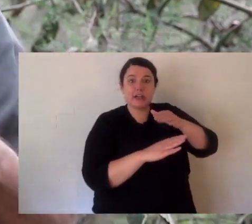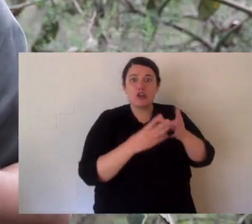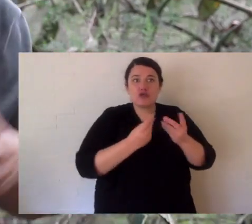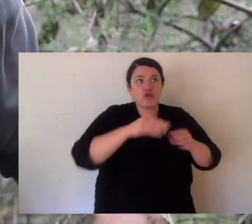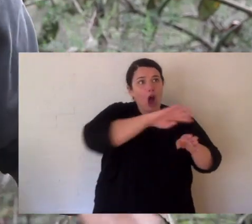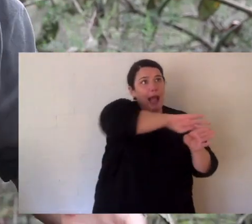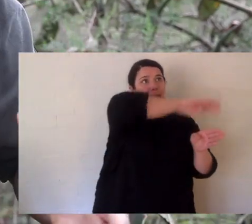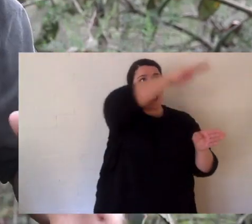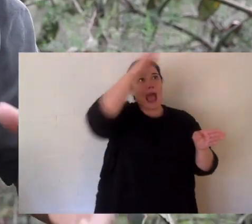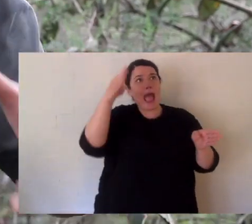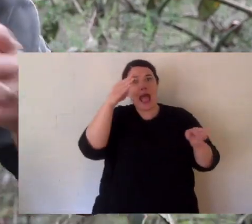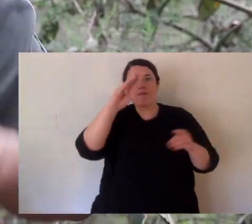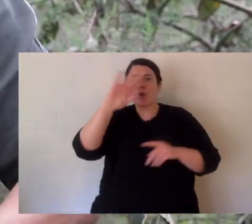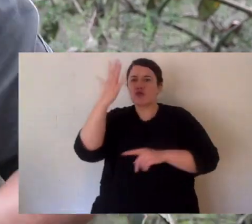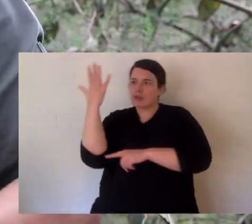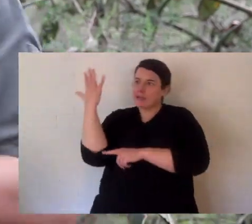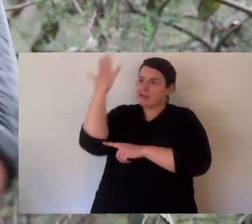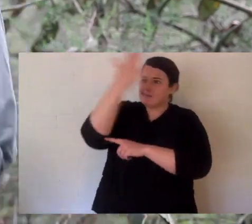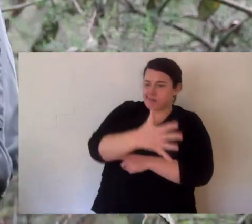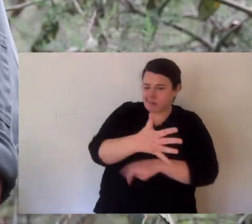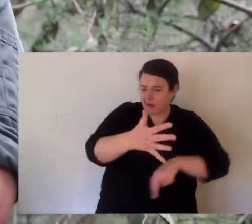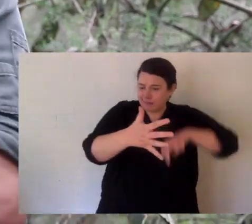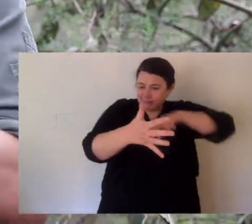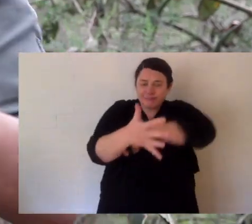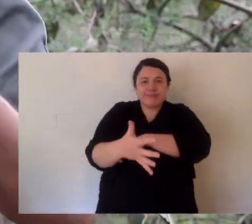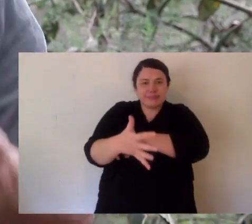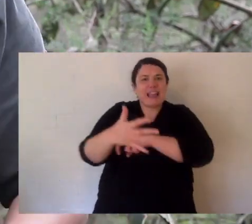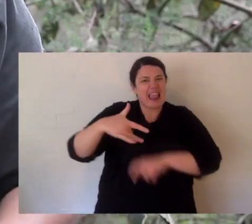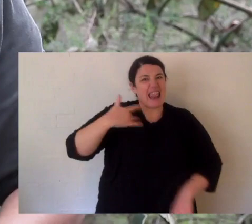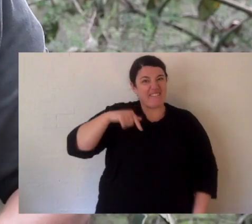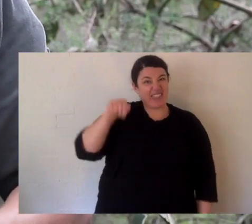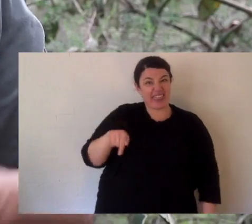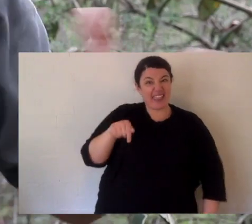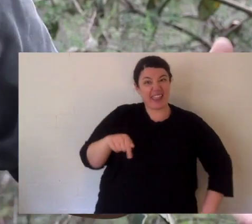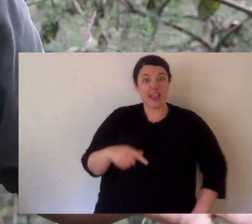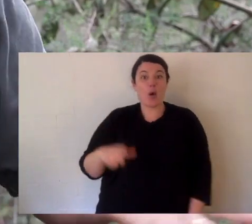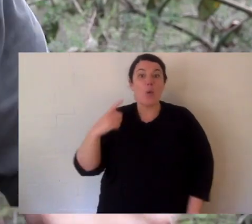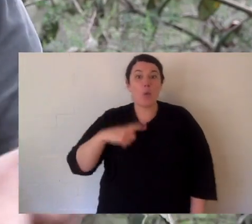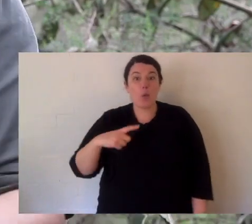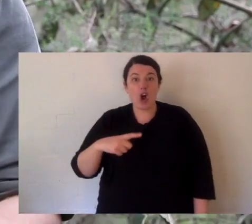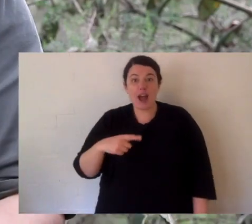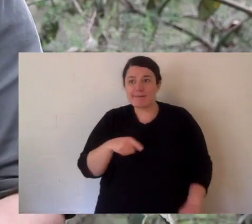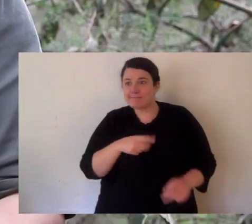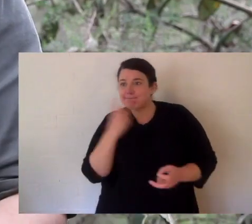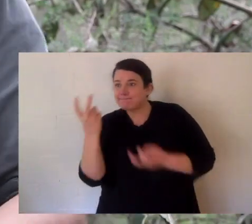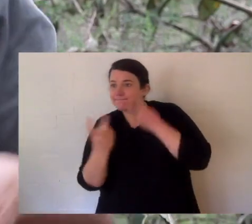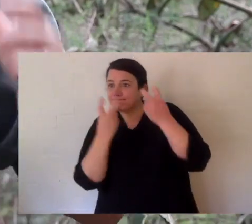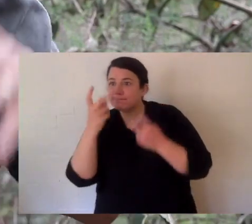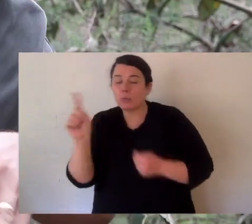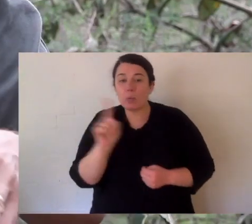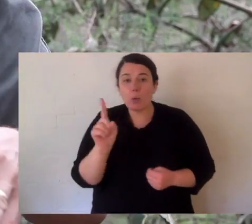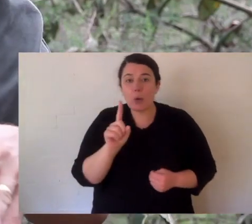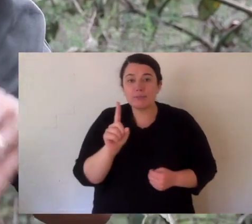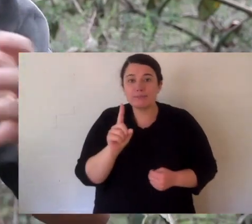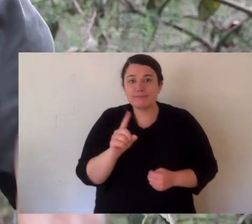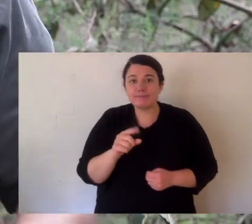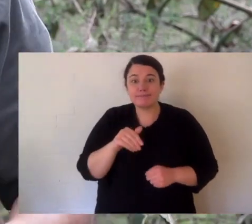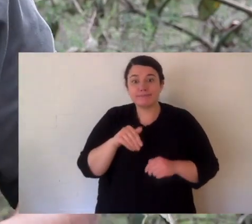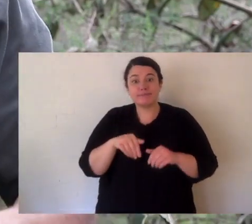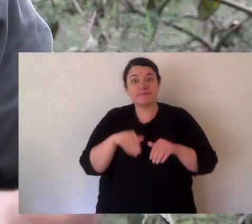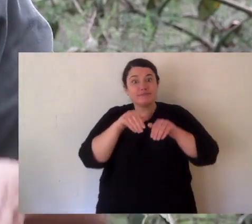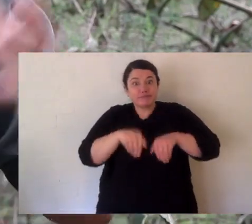trees that had fallen over. But they live in those open woodlands because they need to hunt things like paddy melons, bedongs,